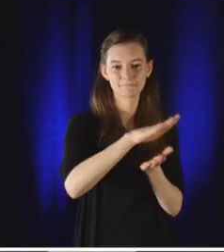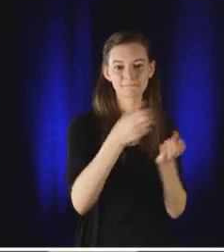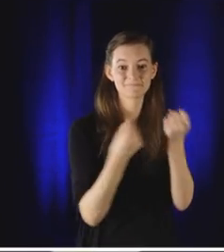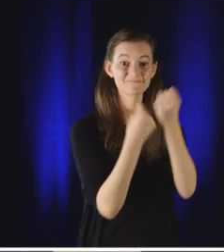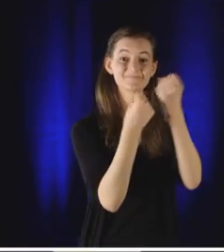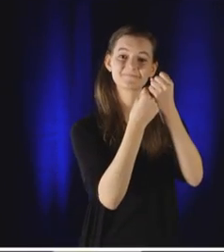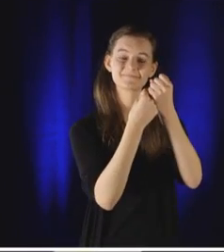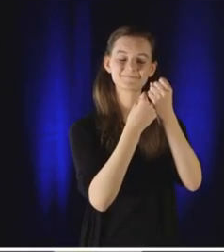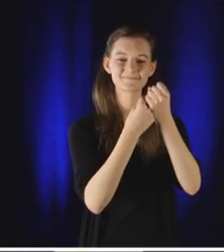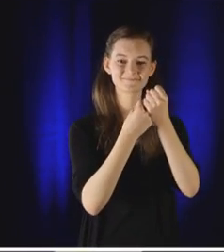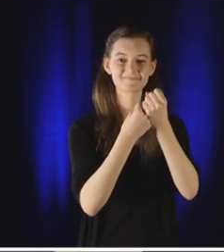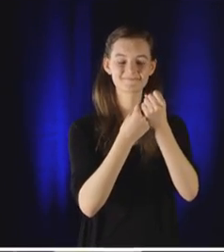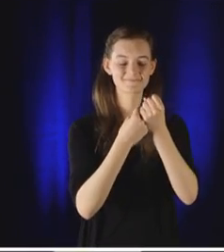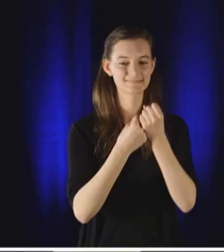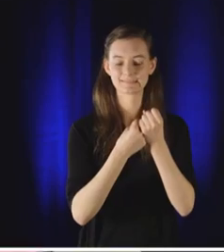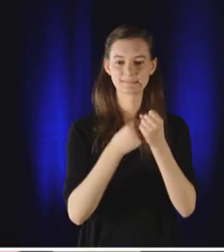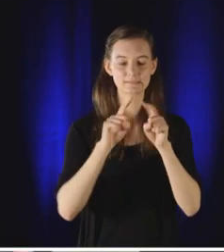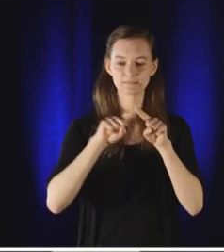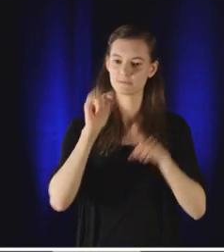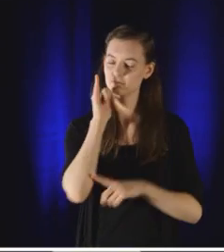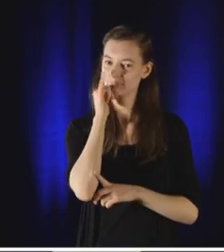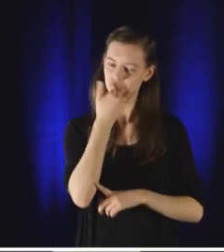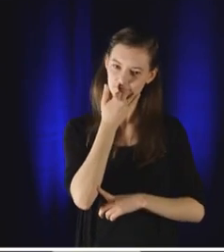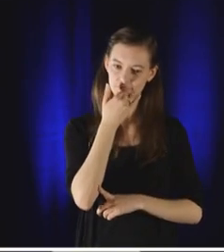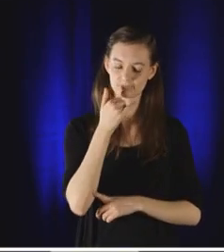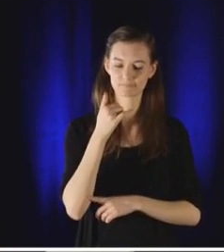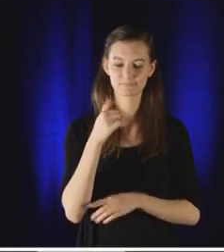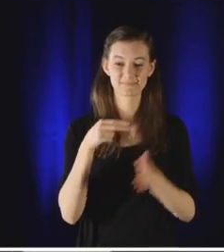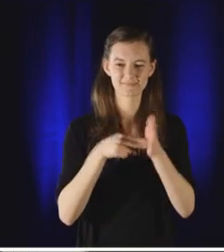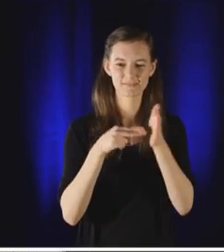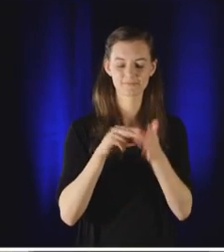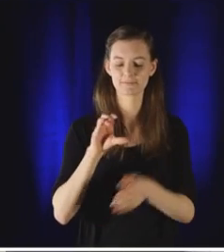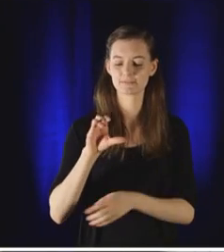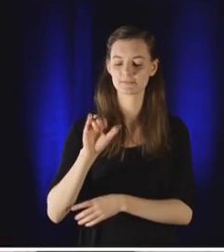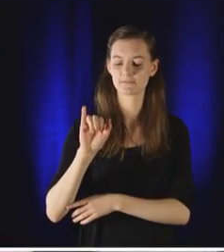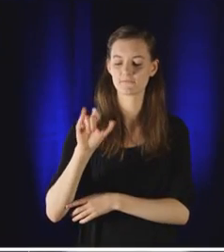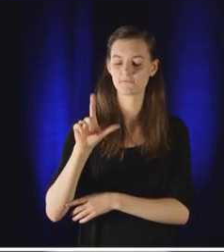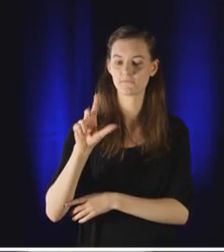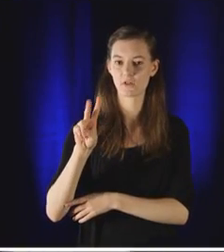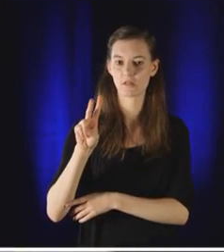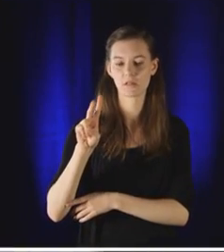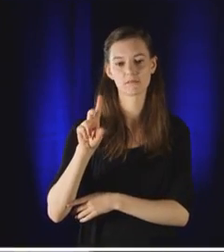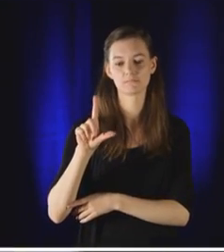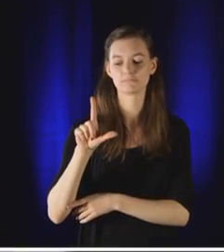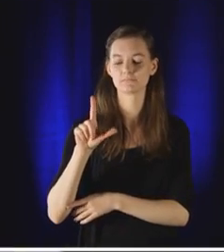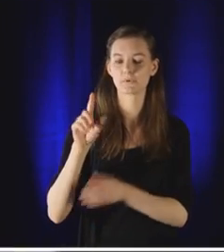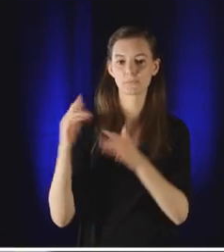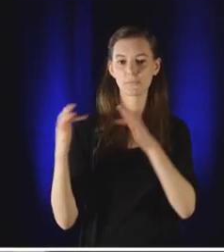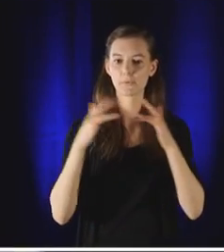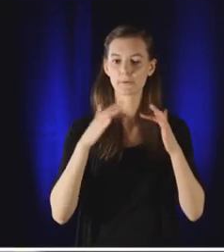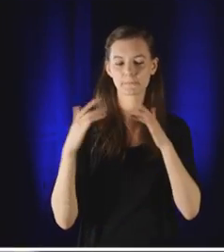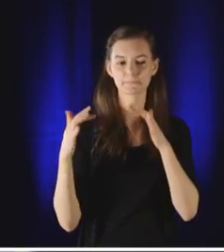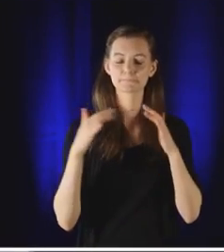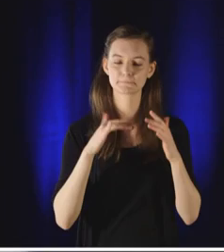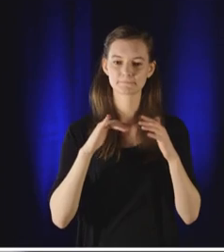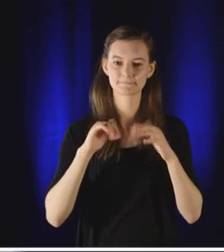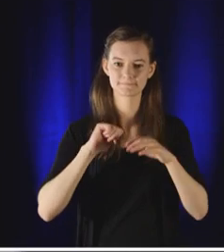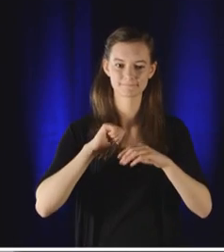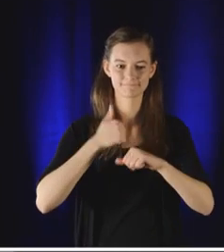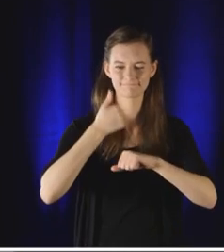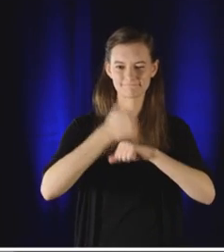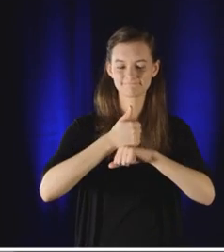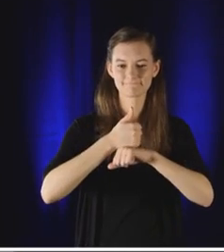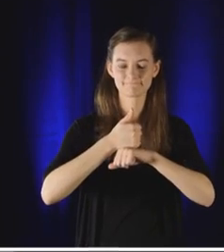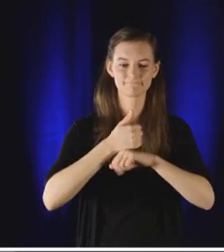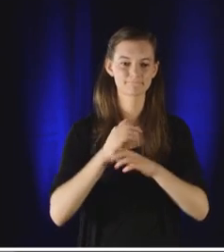military campaign against Assad. That'll help them out. But then you have the start of the Syrian civil war, and al